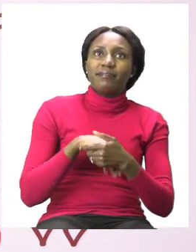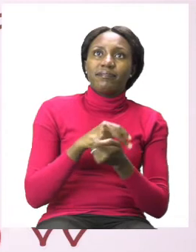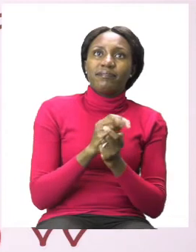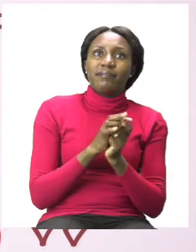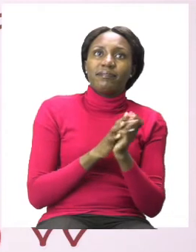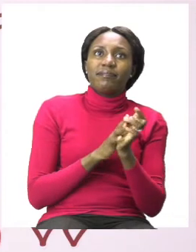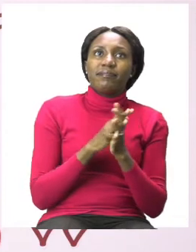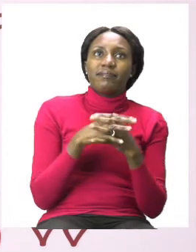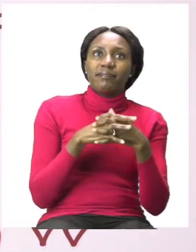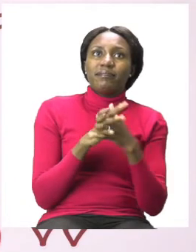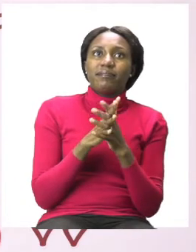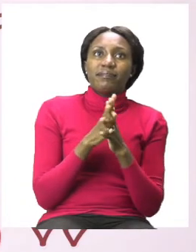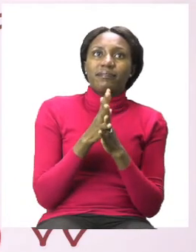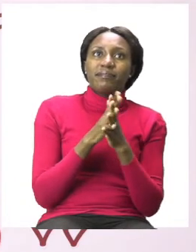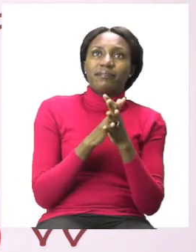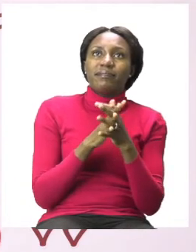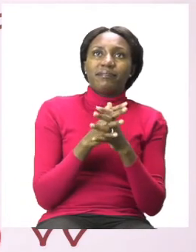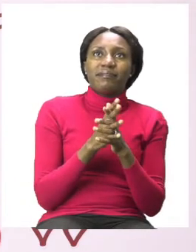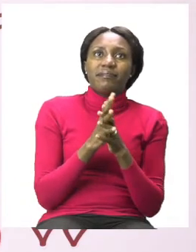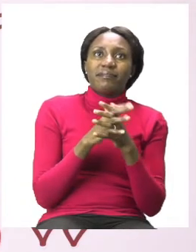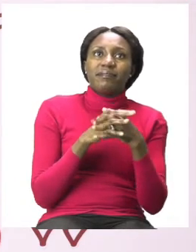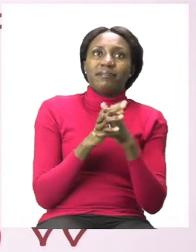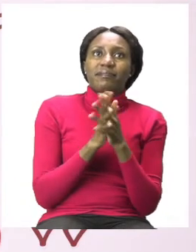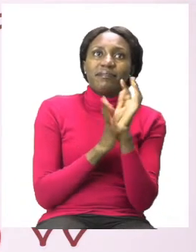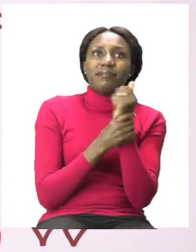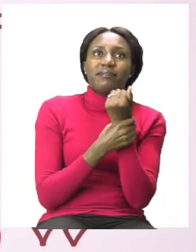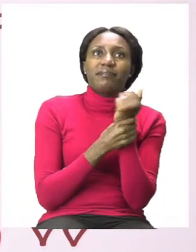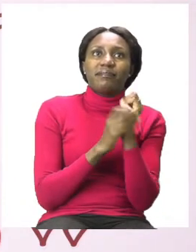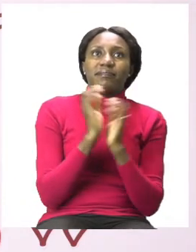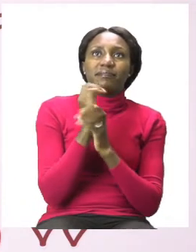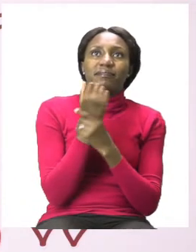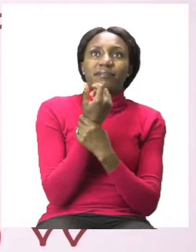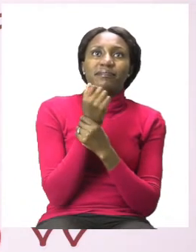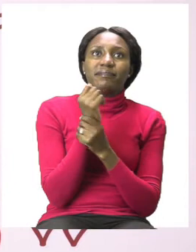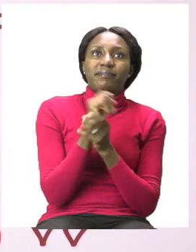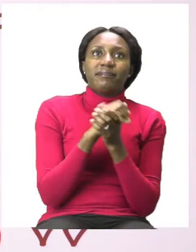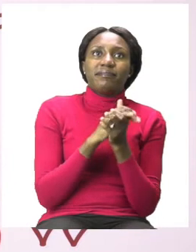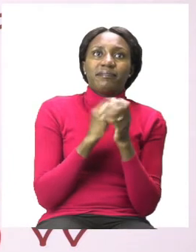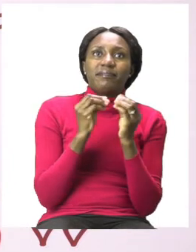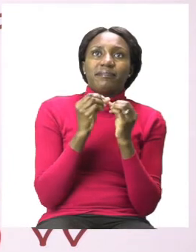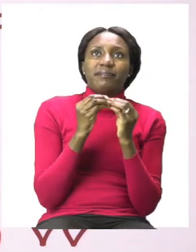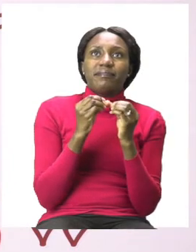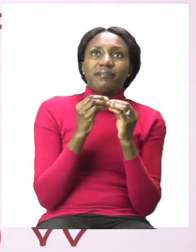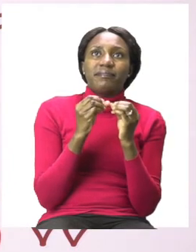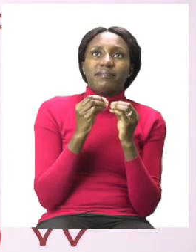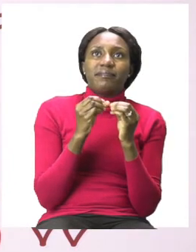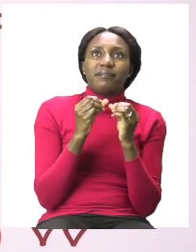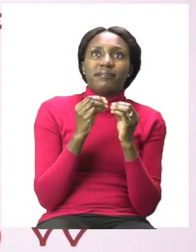in between our fingers, on our wrists and our fingertips too.